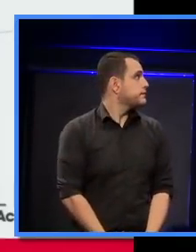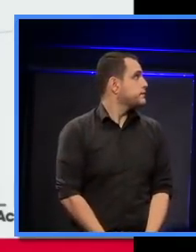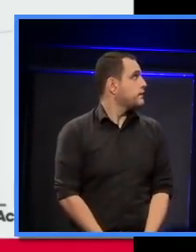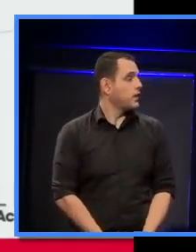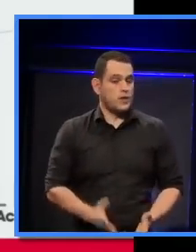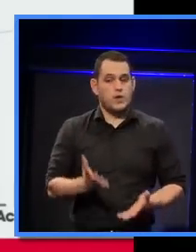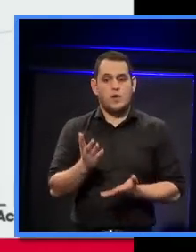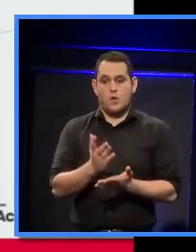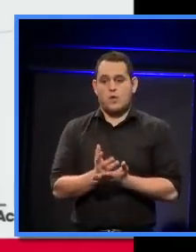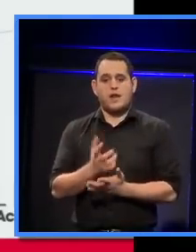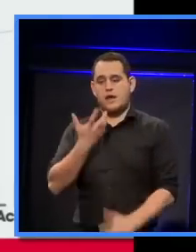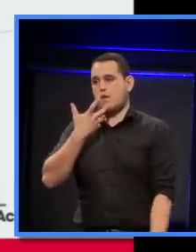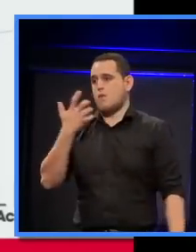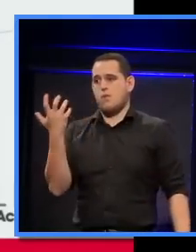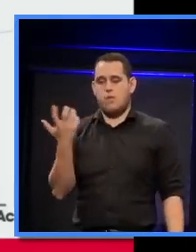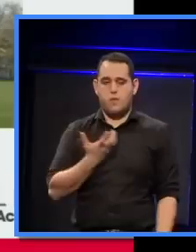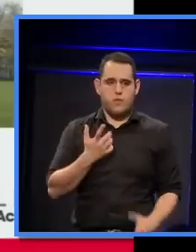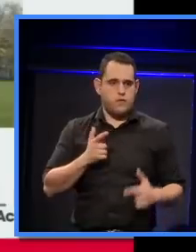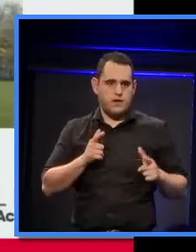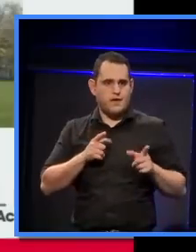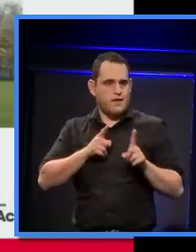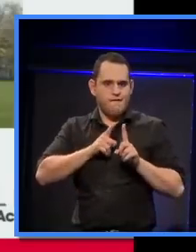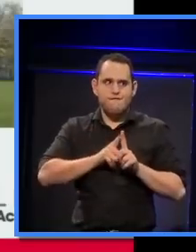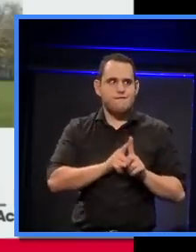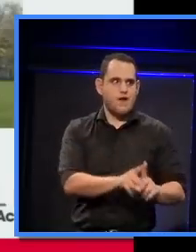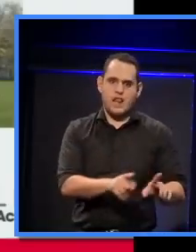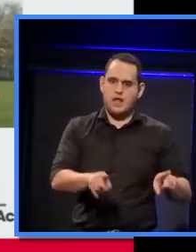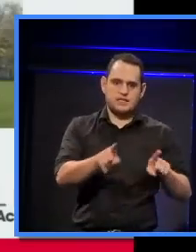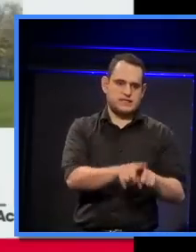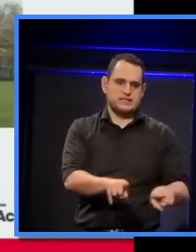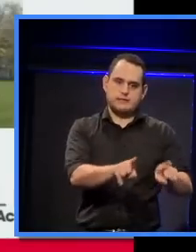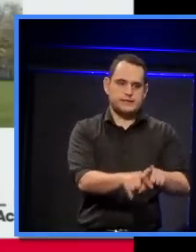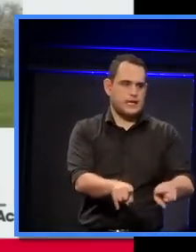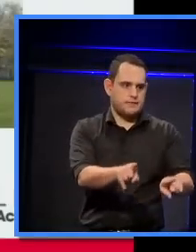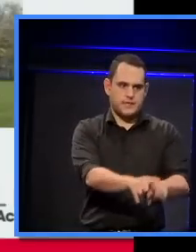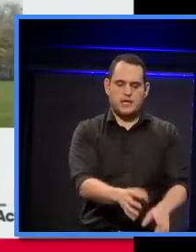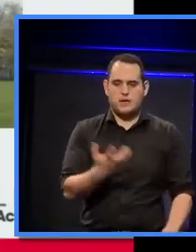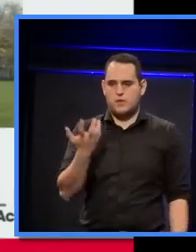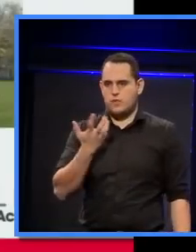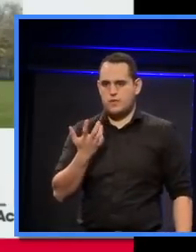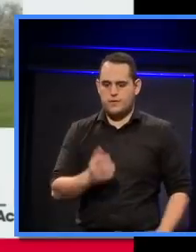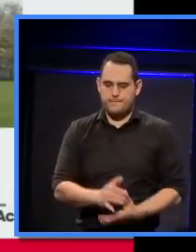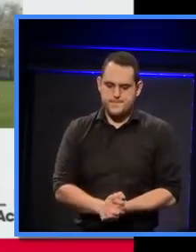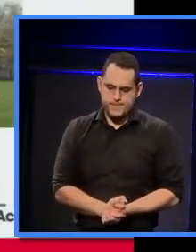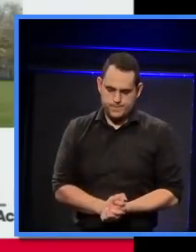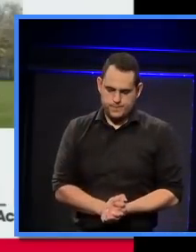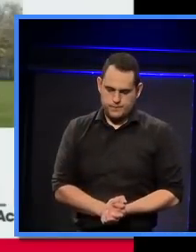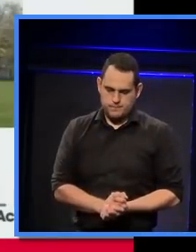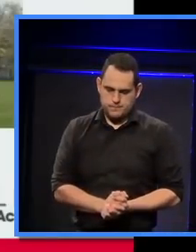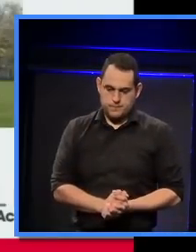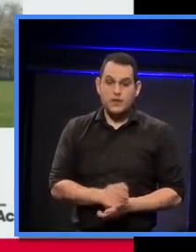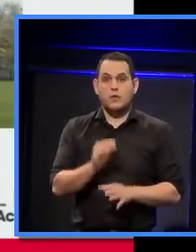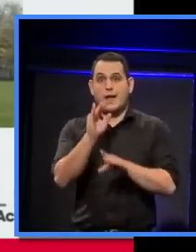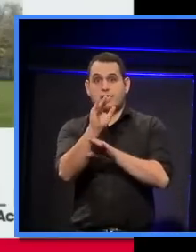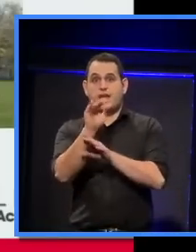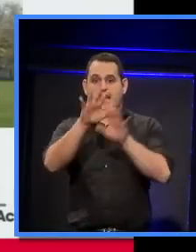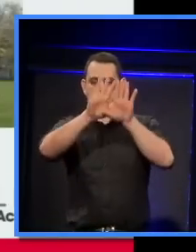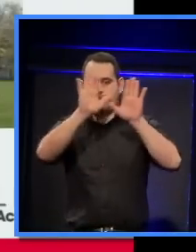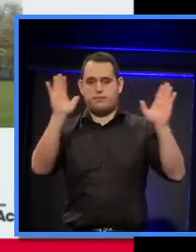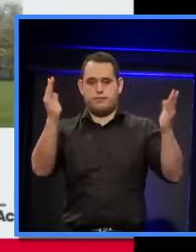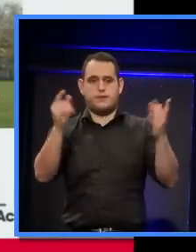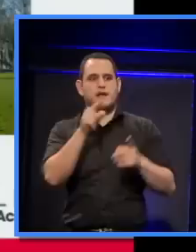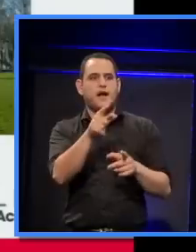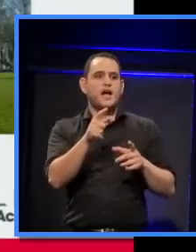really remarkably true to that competition design. So, the exterior as well, this is the